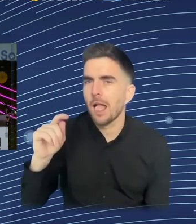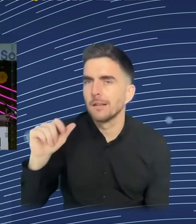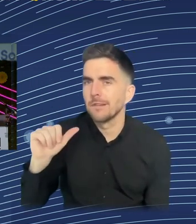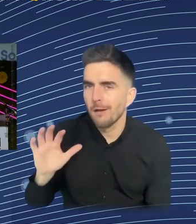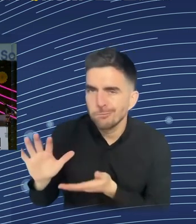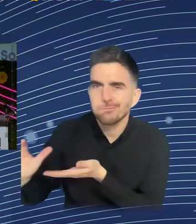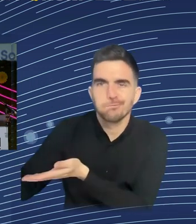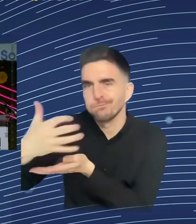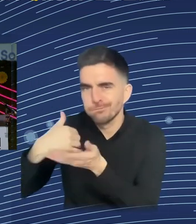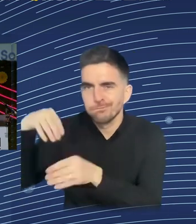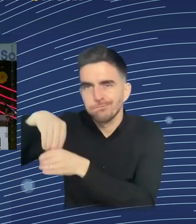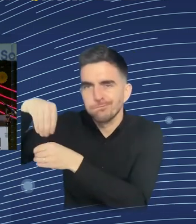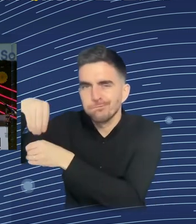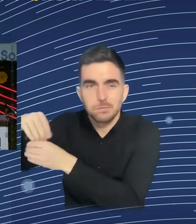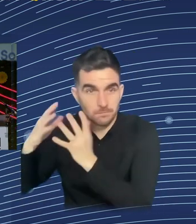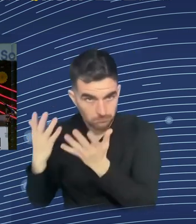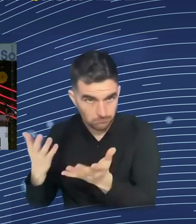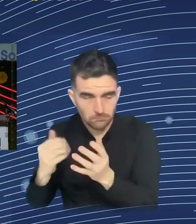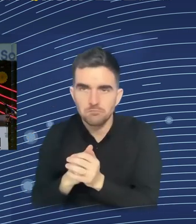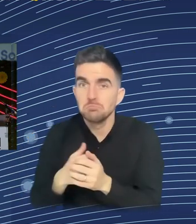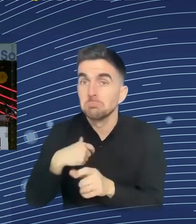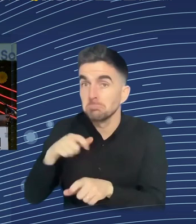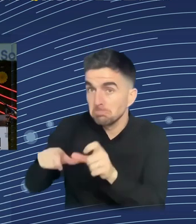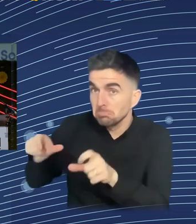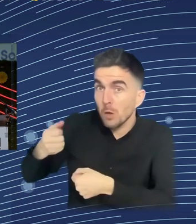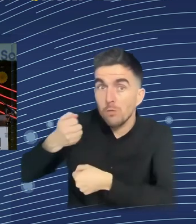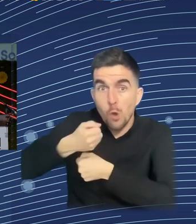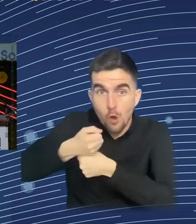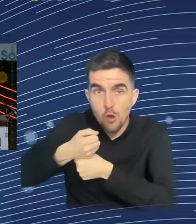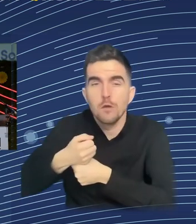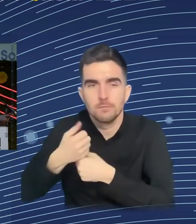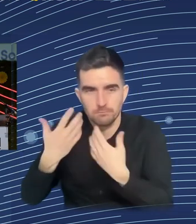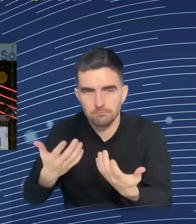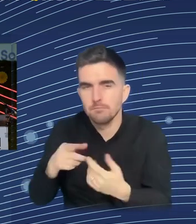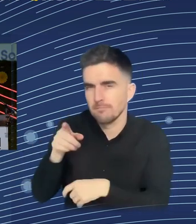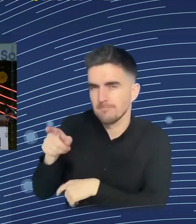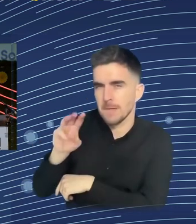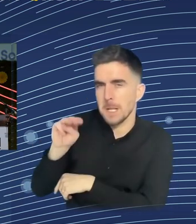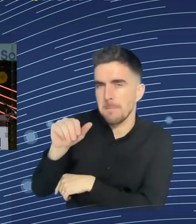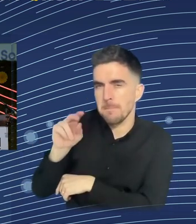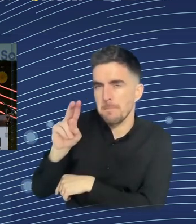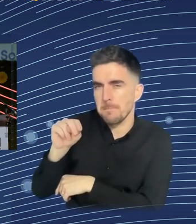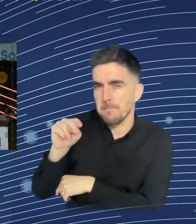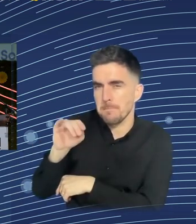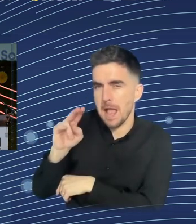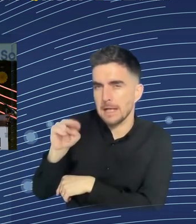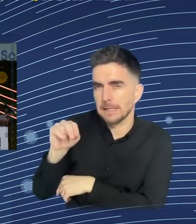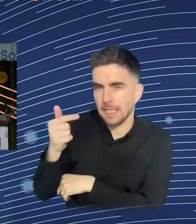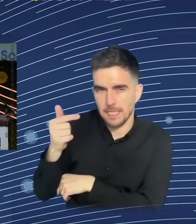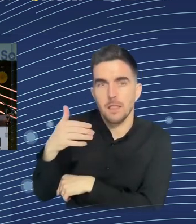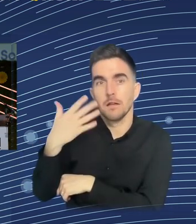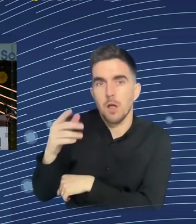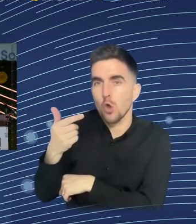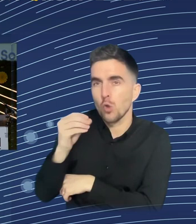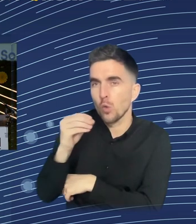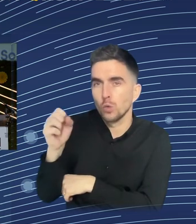And the light blue lines have the middle earning jobs. That's the loss of jobs in all those.